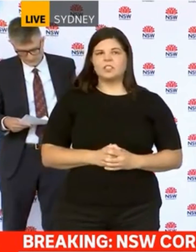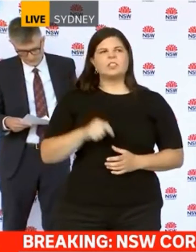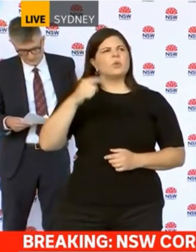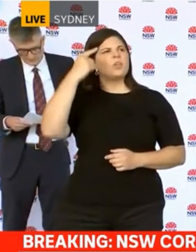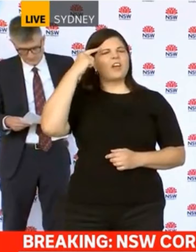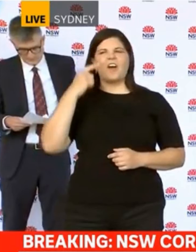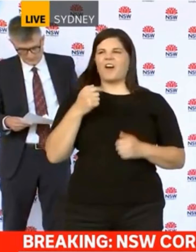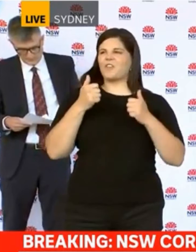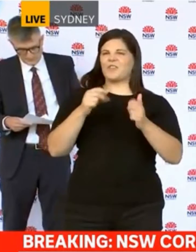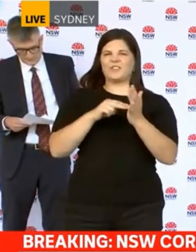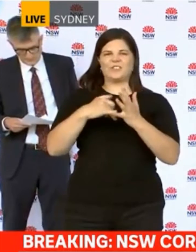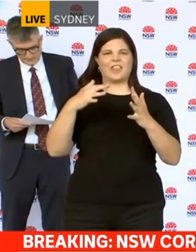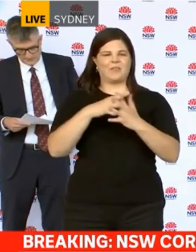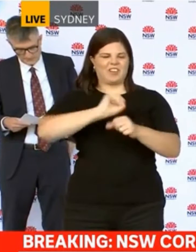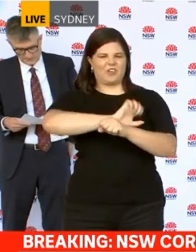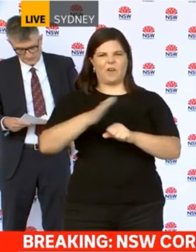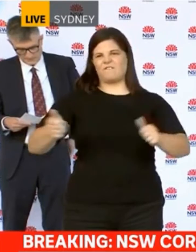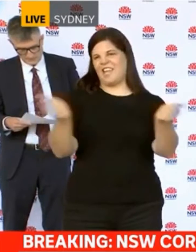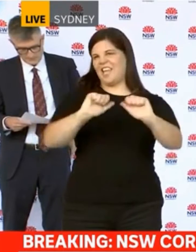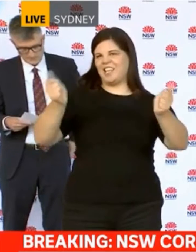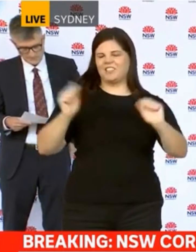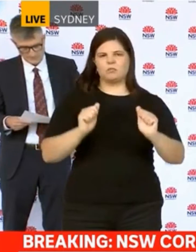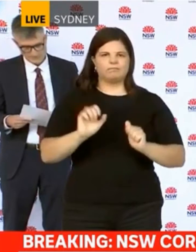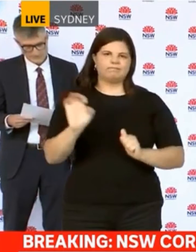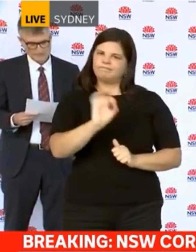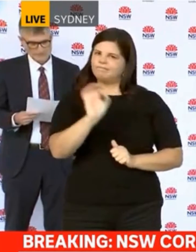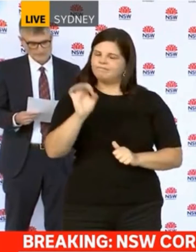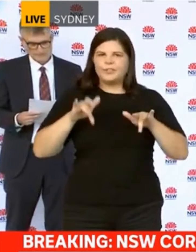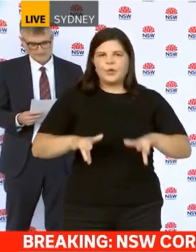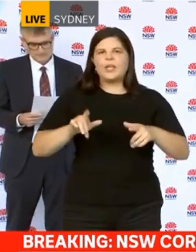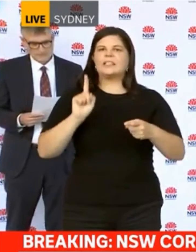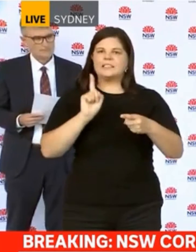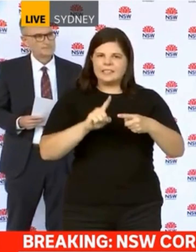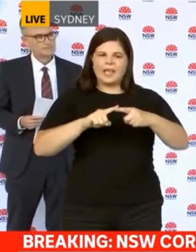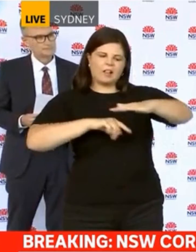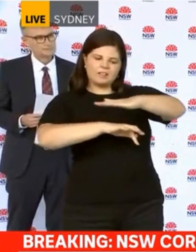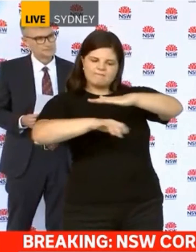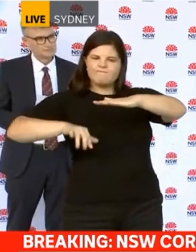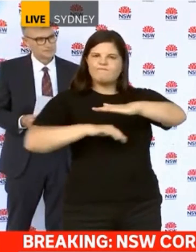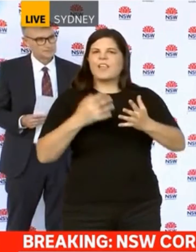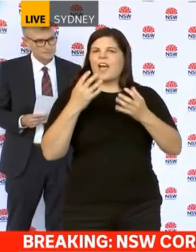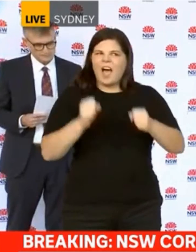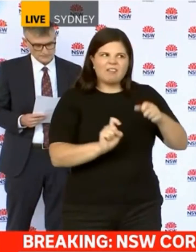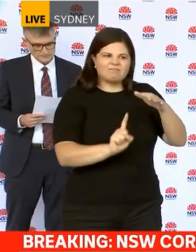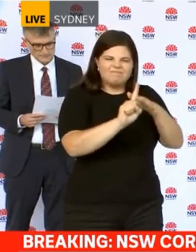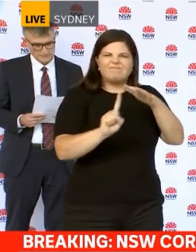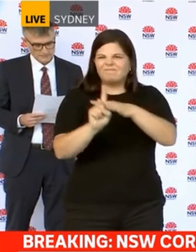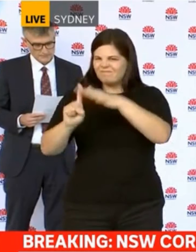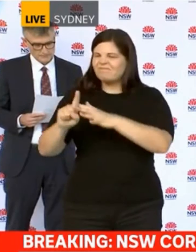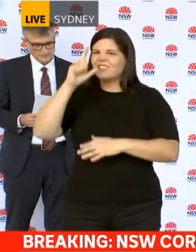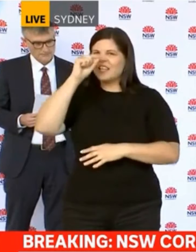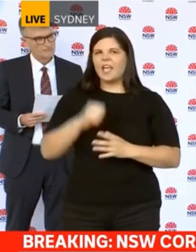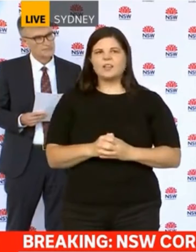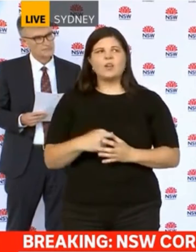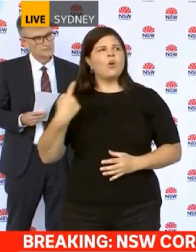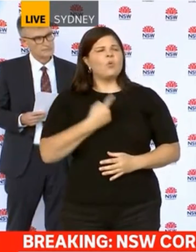assume this outbreak is over in New South Wales, the rumblings are there, we're still mopping up, whilst we're confident that there hasn't been another super spreading